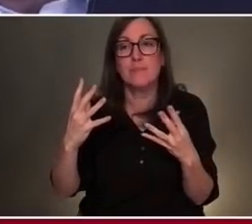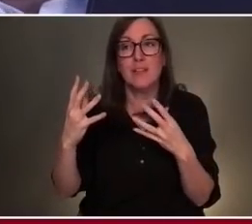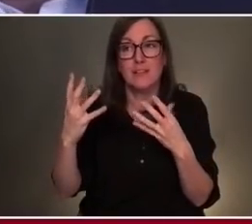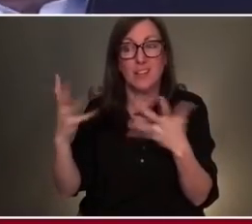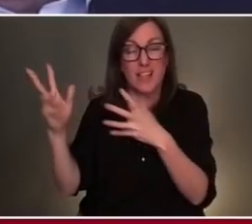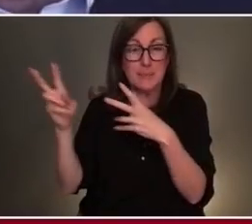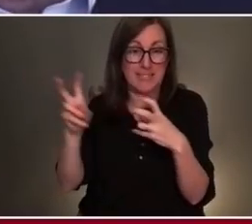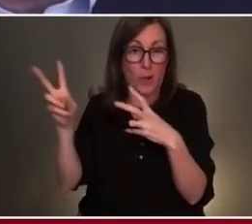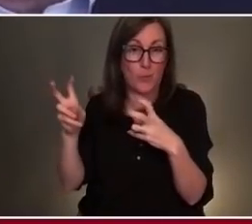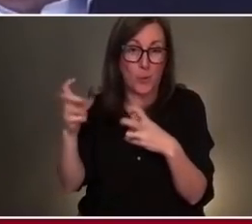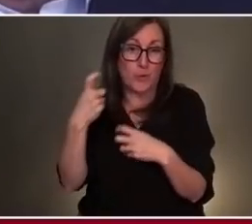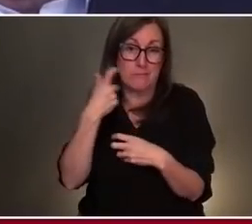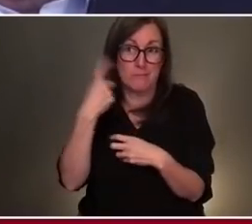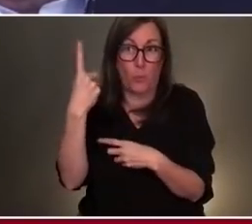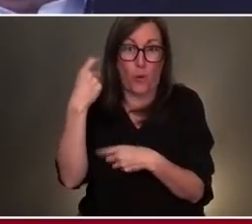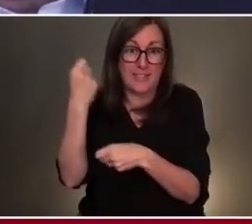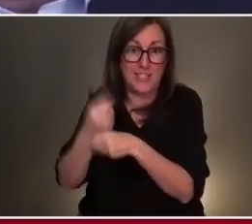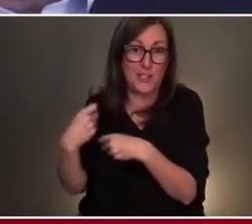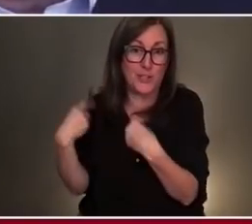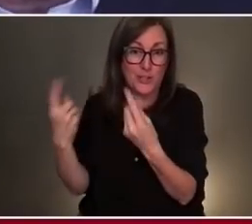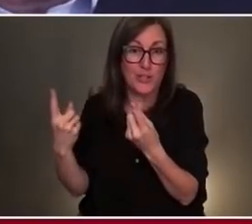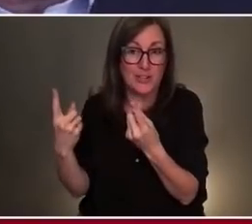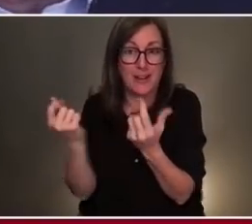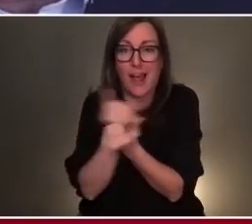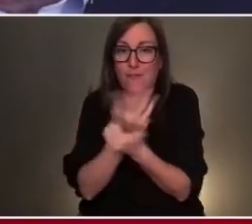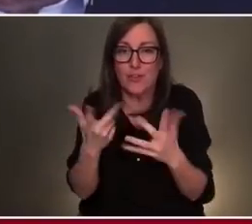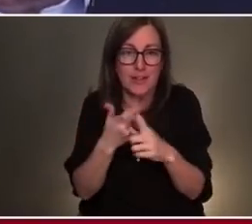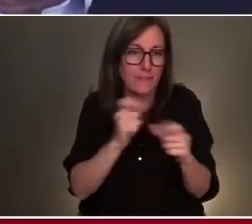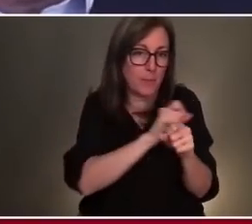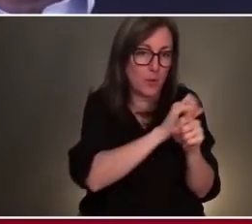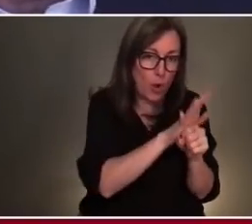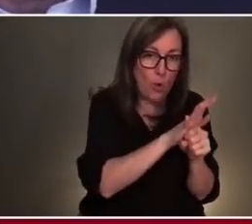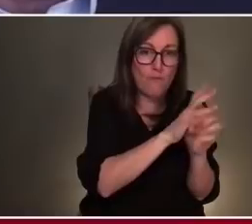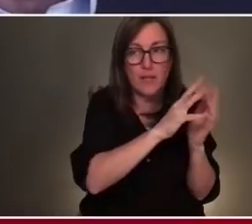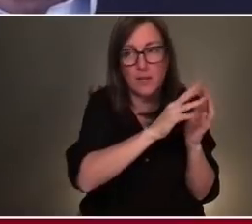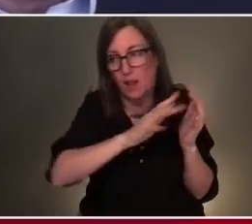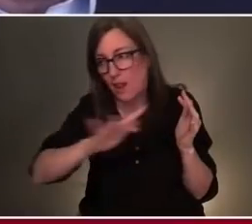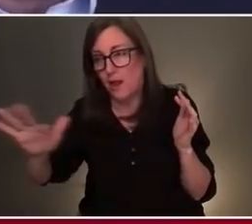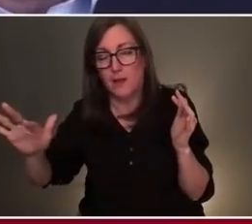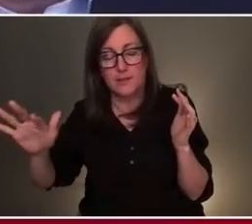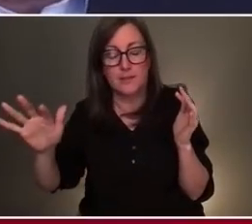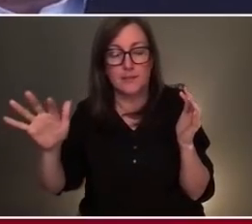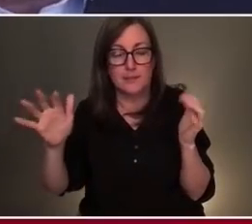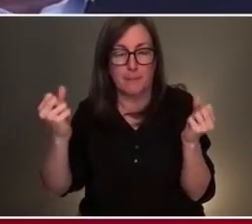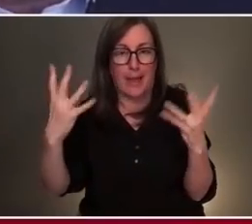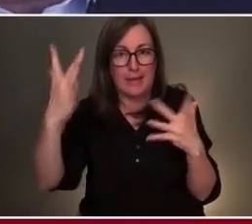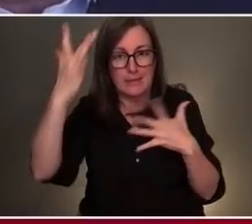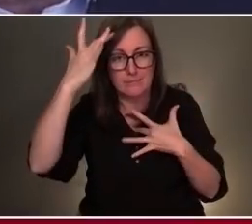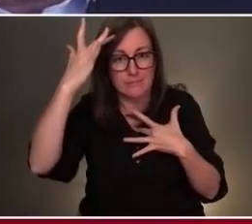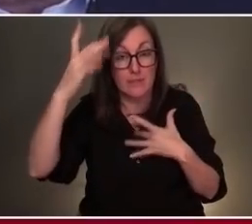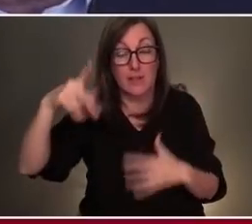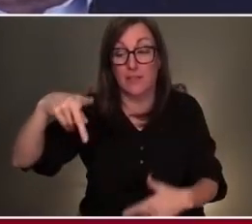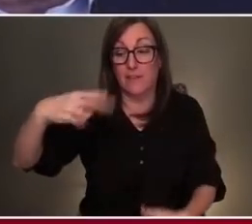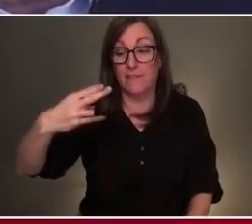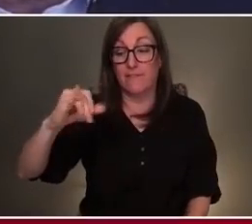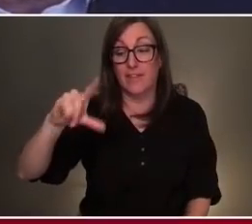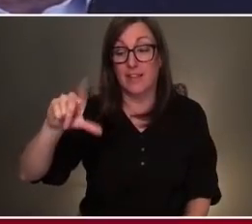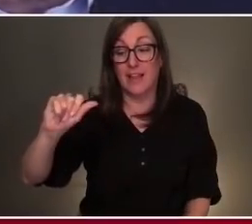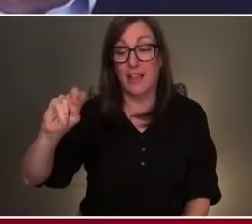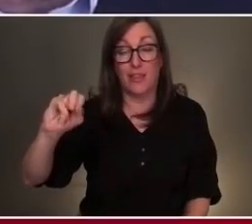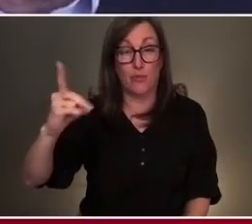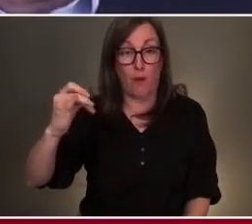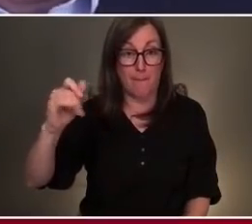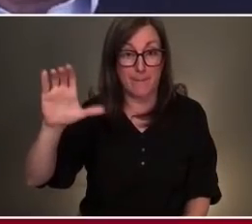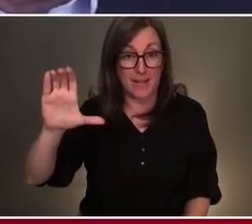just in the last year around everything from COVID, etc. And, but for the philanthropic support of the Vinson